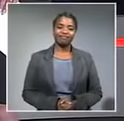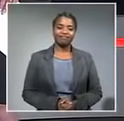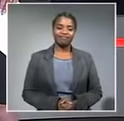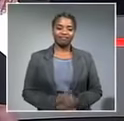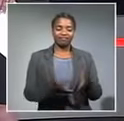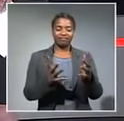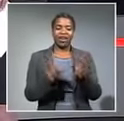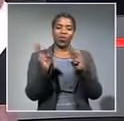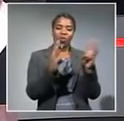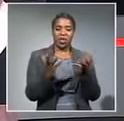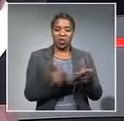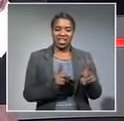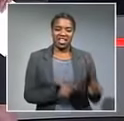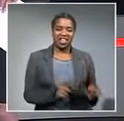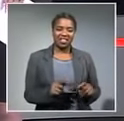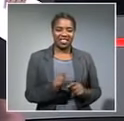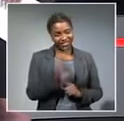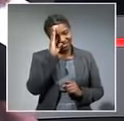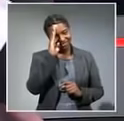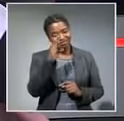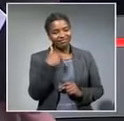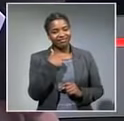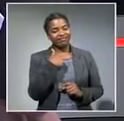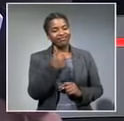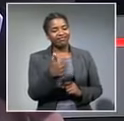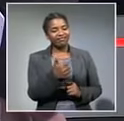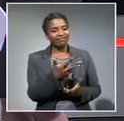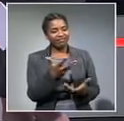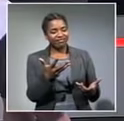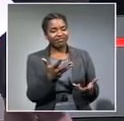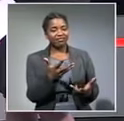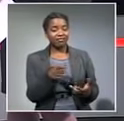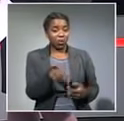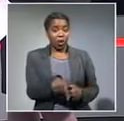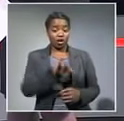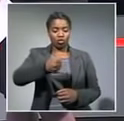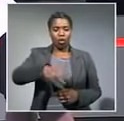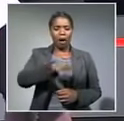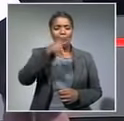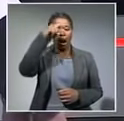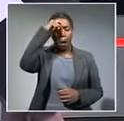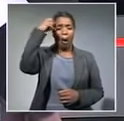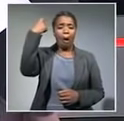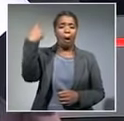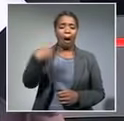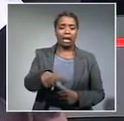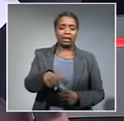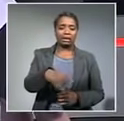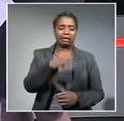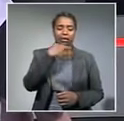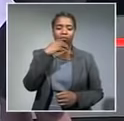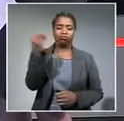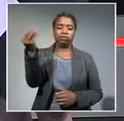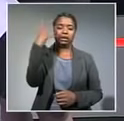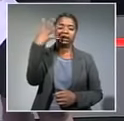Let's go to our weather centre in Cape Town. Candice McKechnie standing by. Hi there, Candice. You know, here in Johannesburg, it feels like we've skipped right past